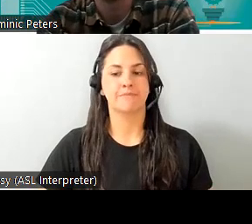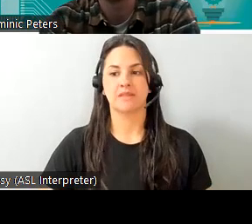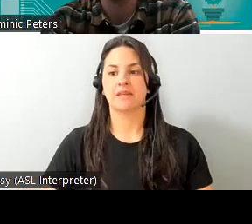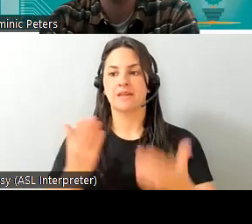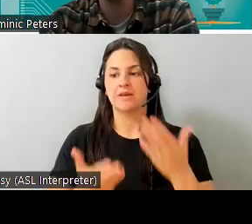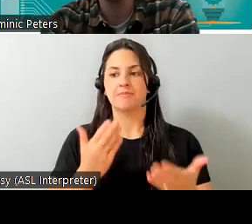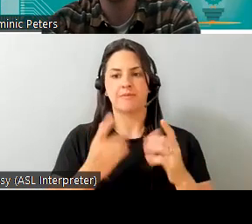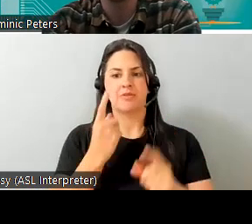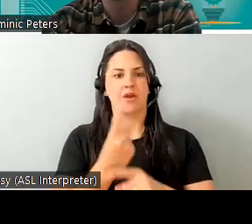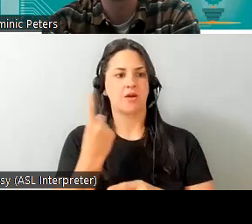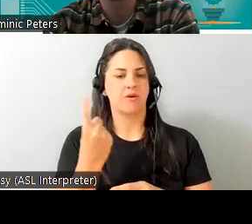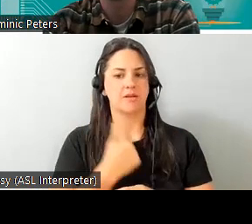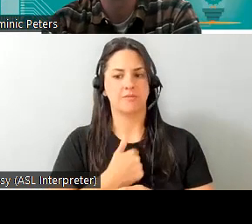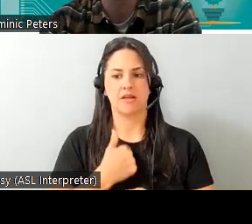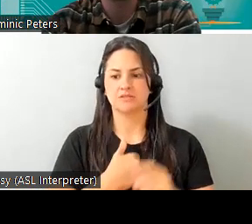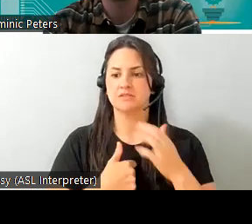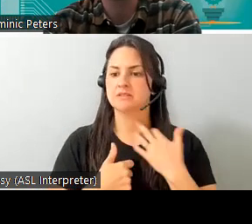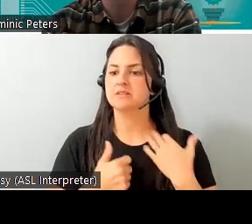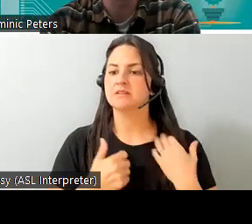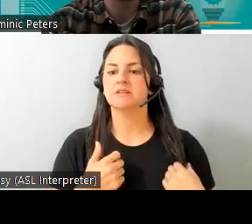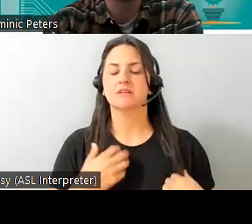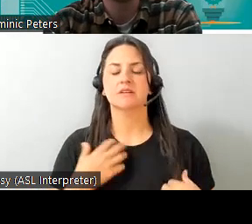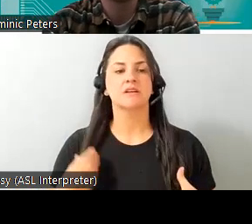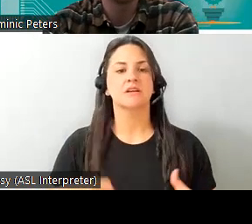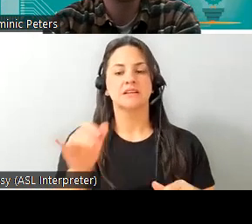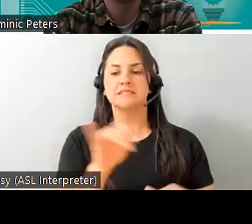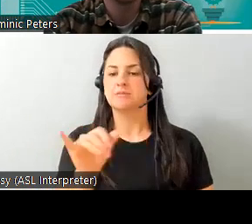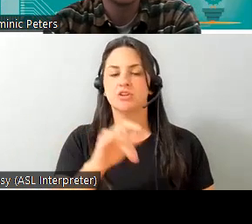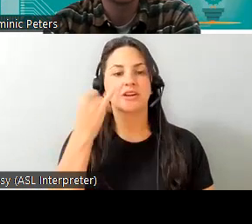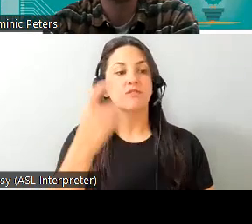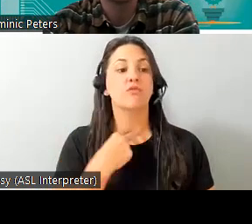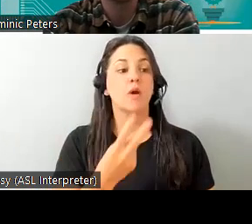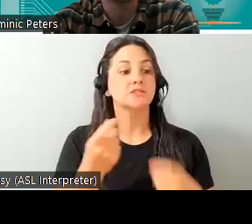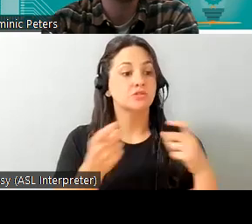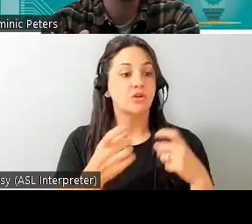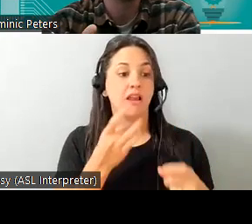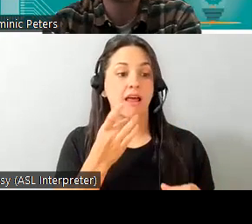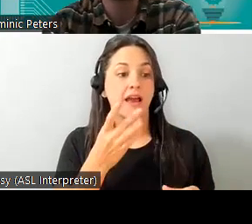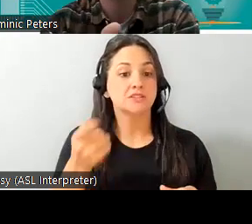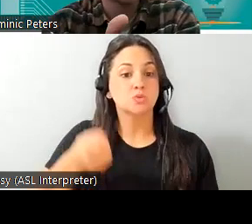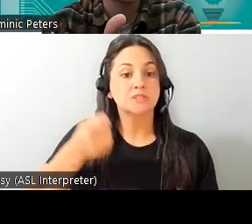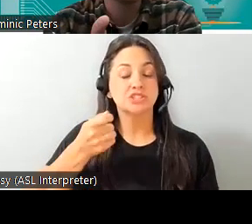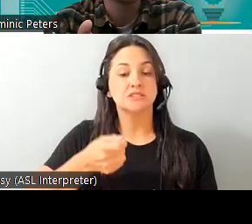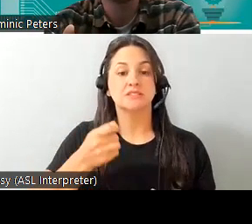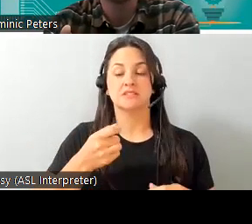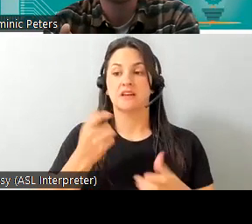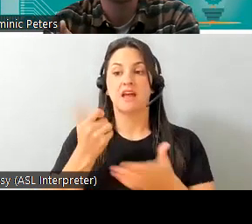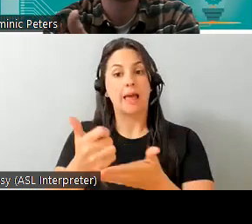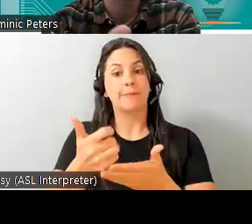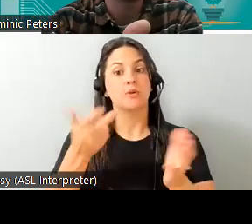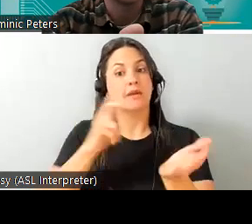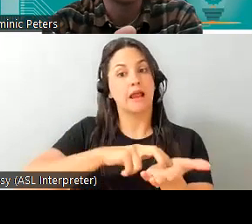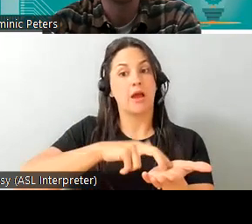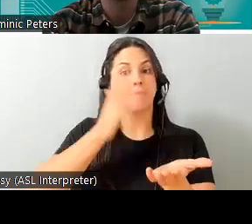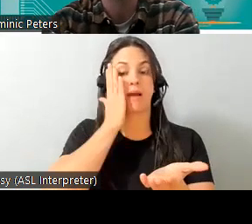my apologies um uh similarly you know if you have a voice controlled light switch it saves you getting out of bed if you're